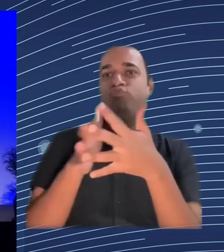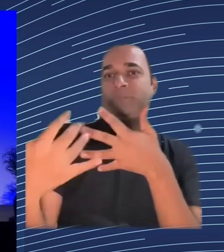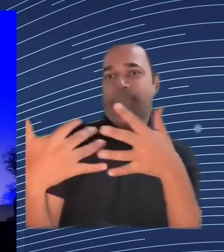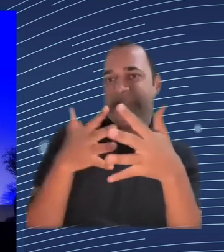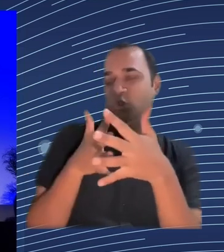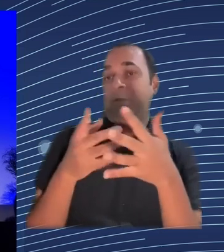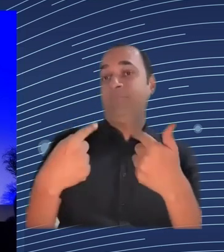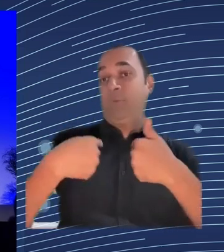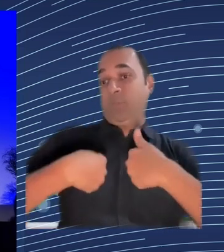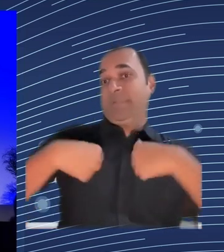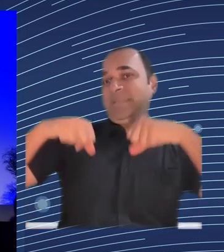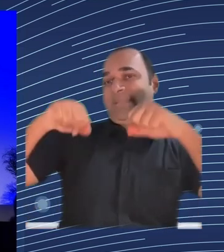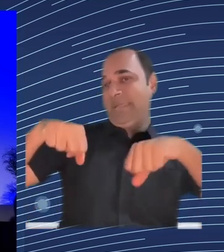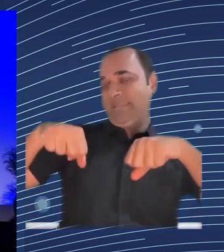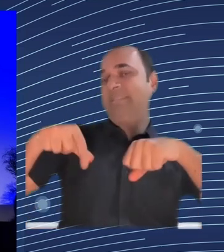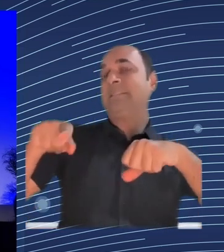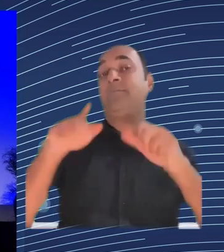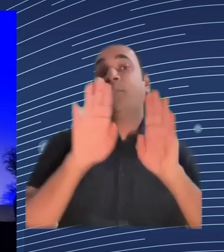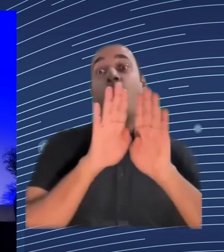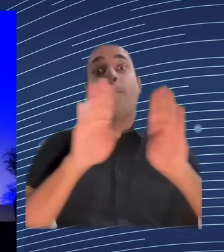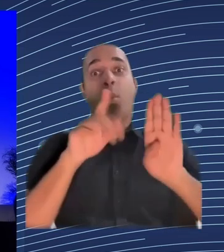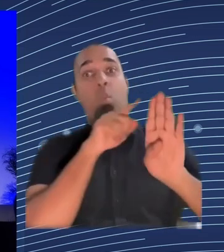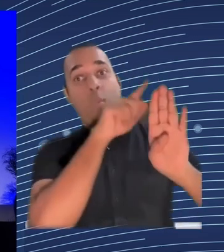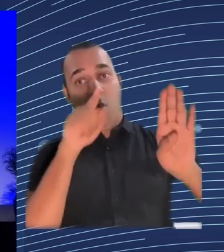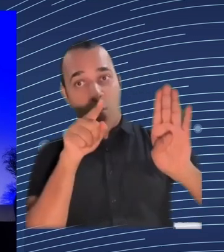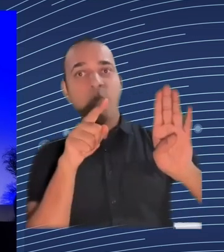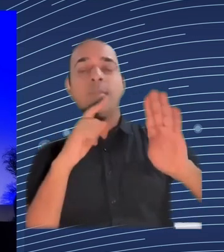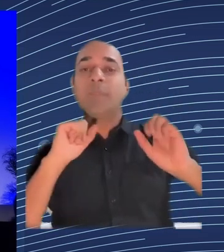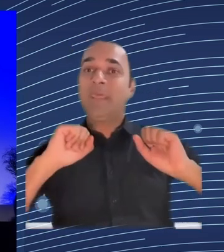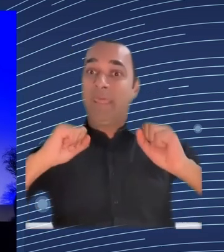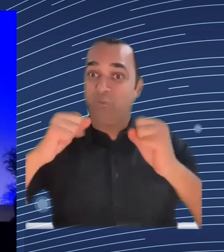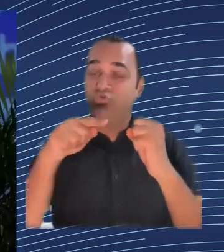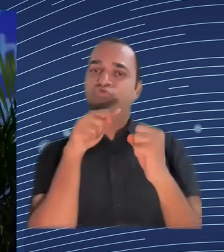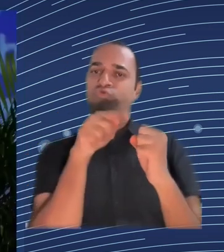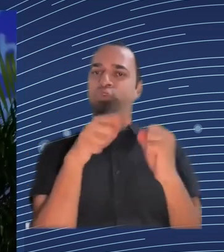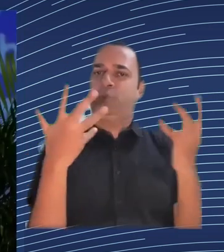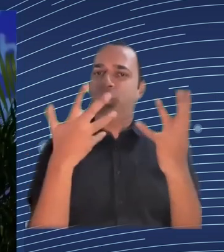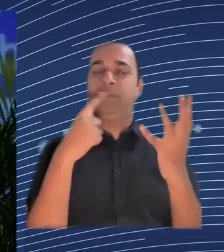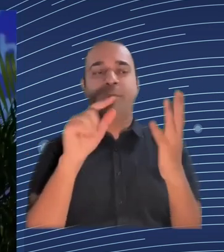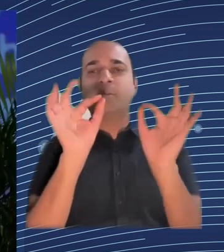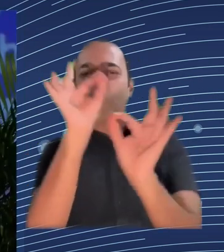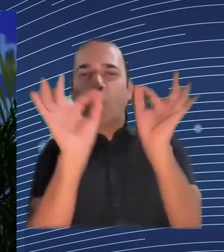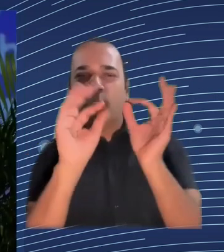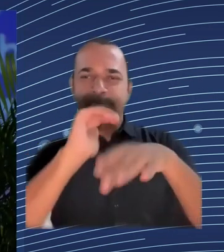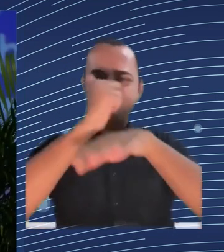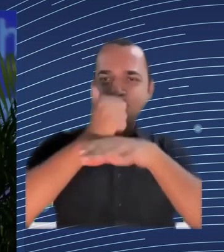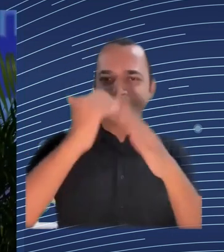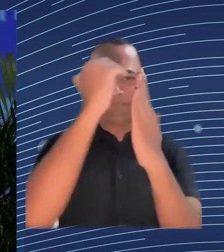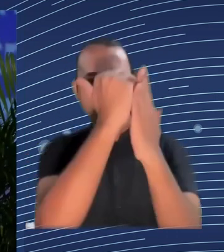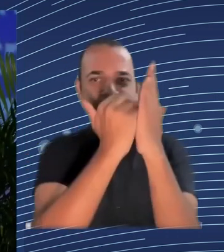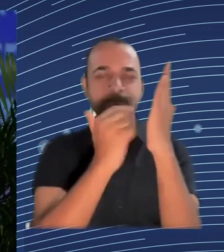James about the issue of lack of transparency I mean how transparent can employers